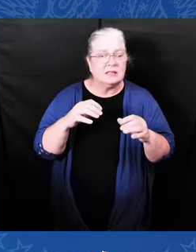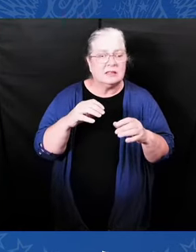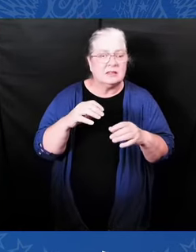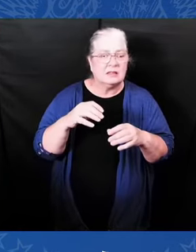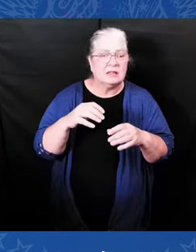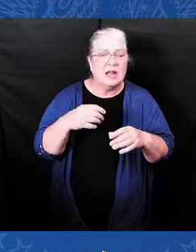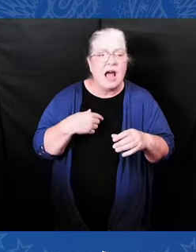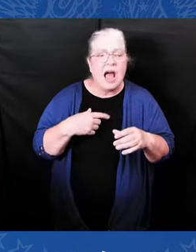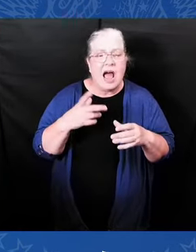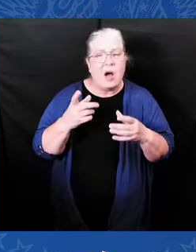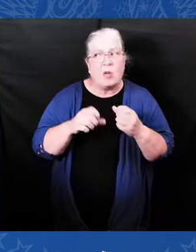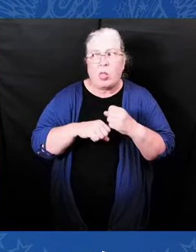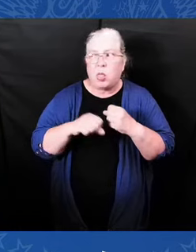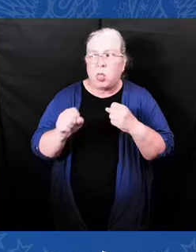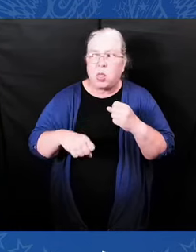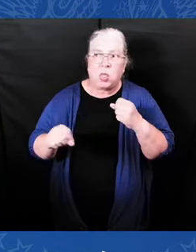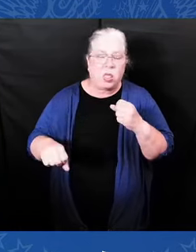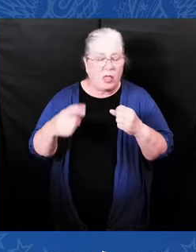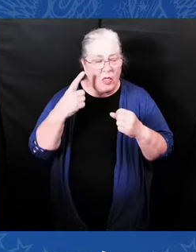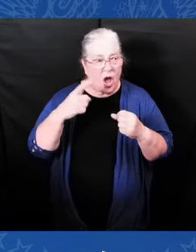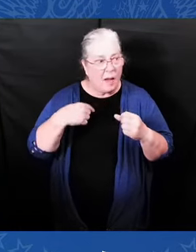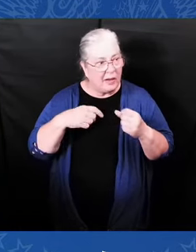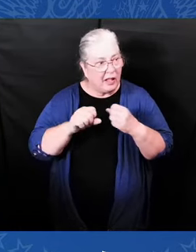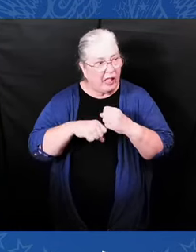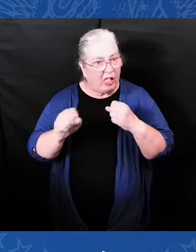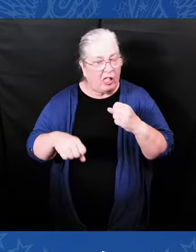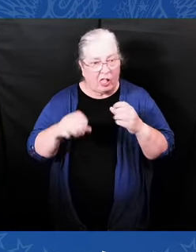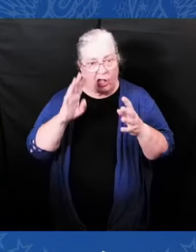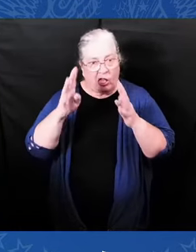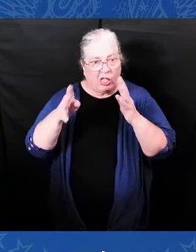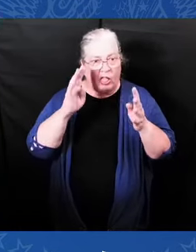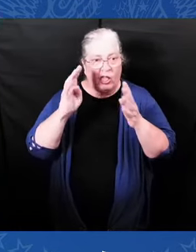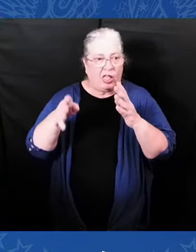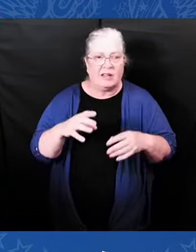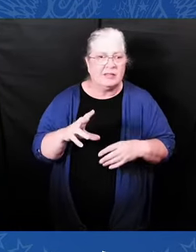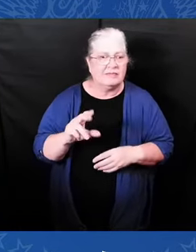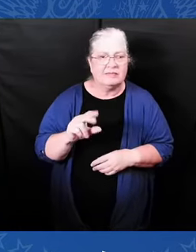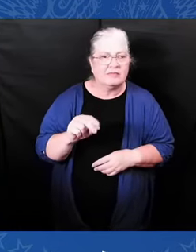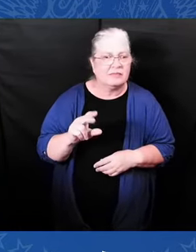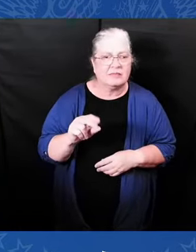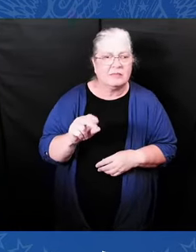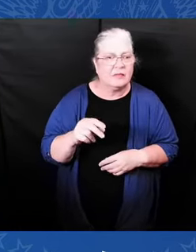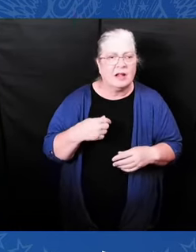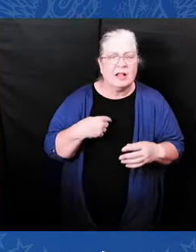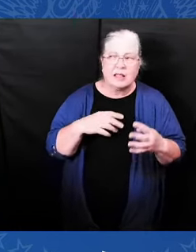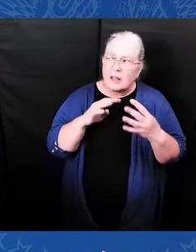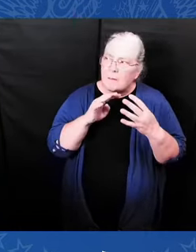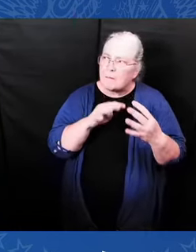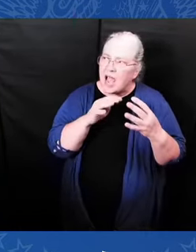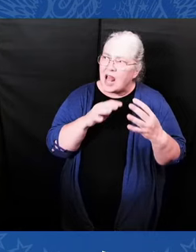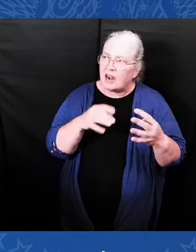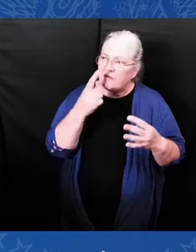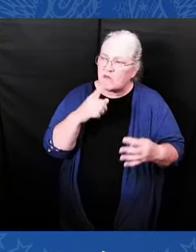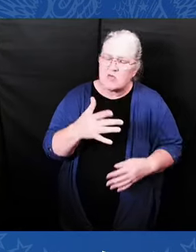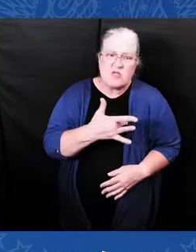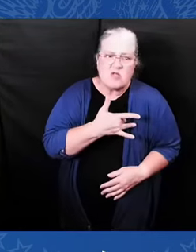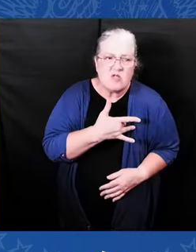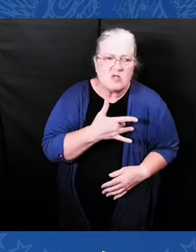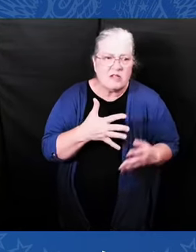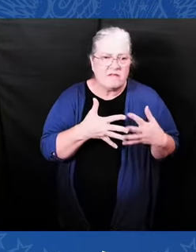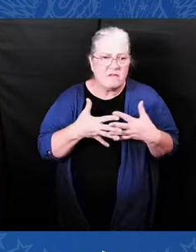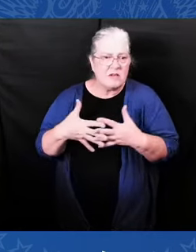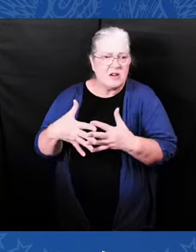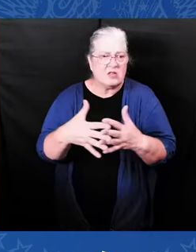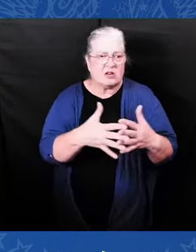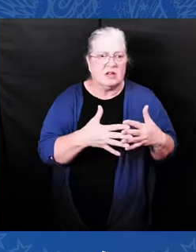people don't say that anymore because they've seen it. And they don't think anymore — they don't doubt it. Democracy is at stake — was at stake in 2020.